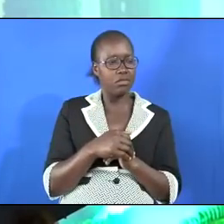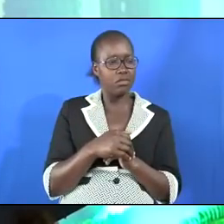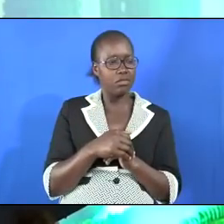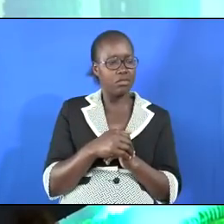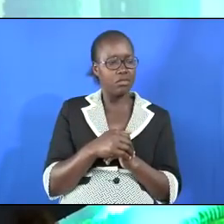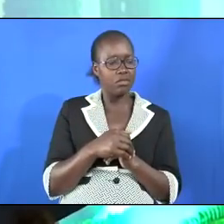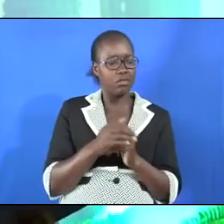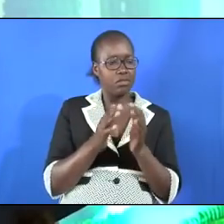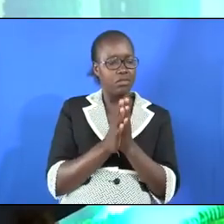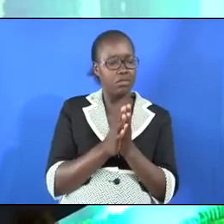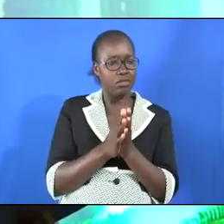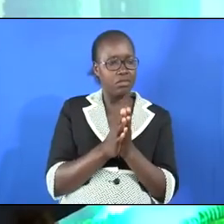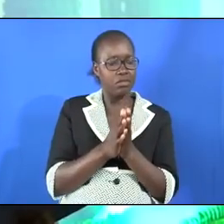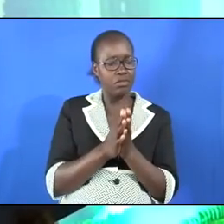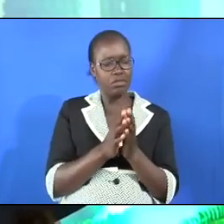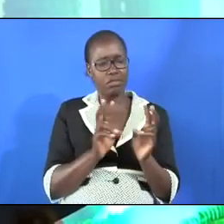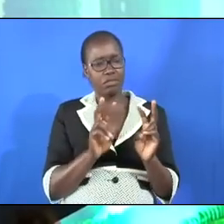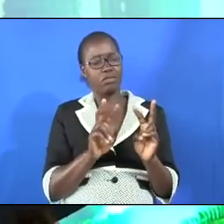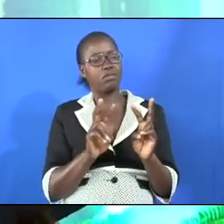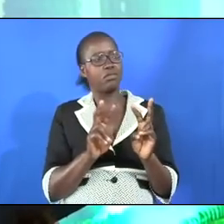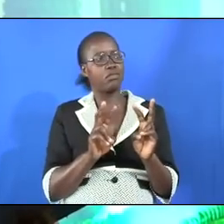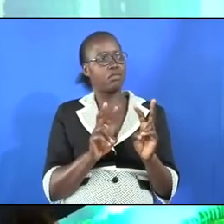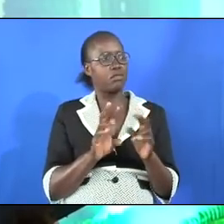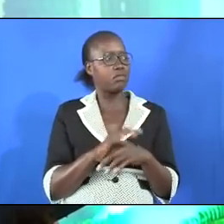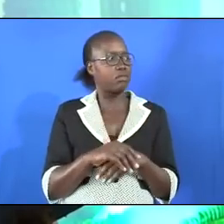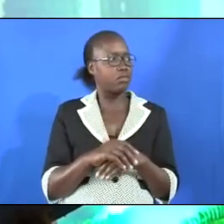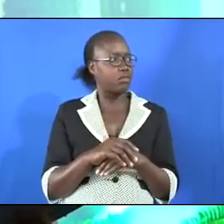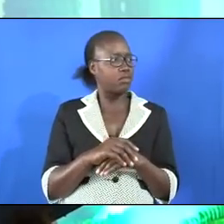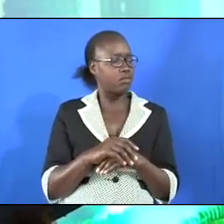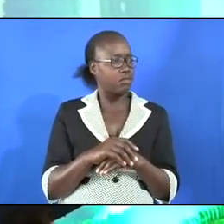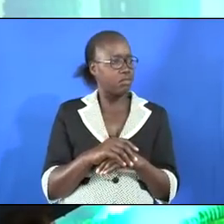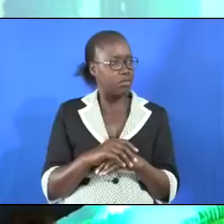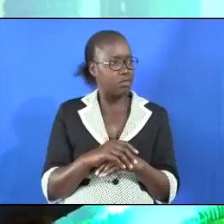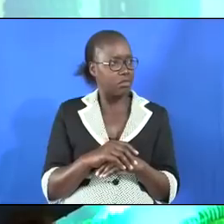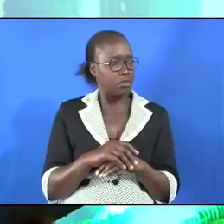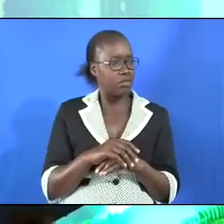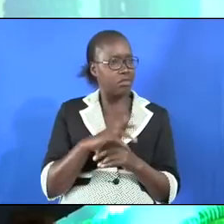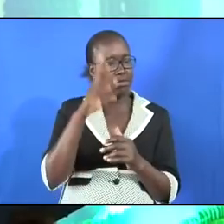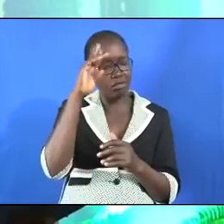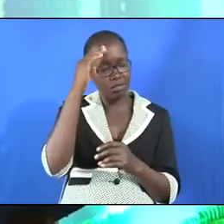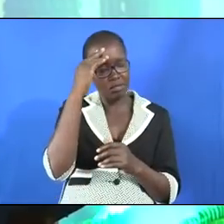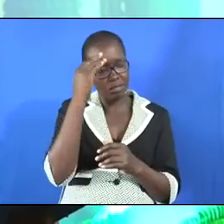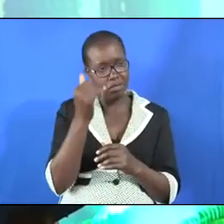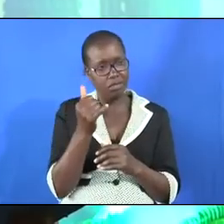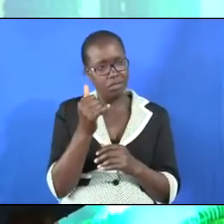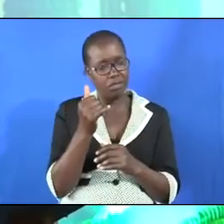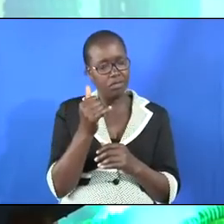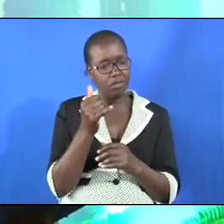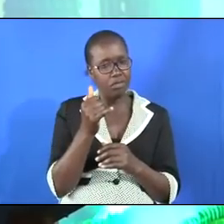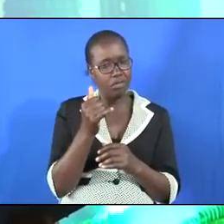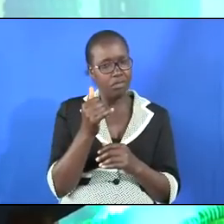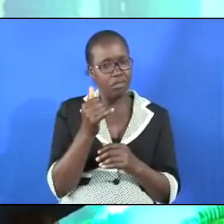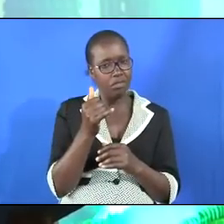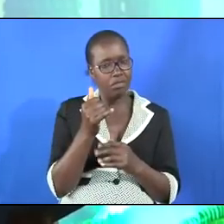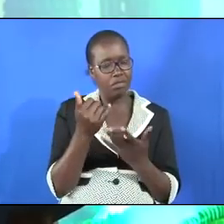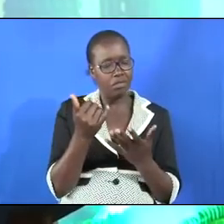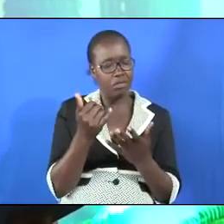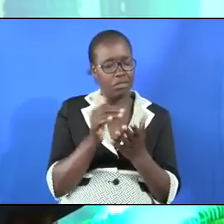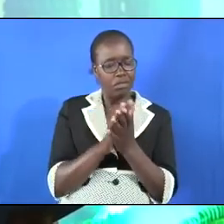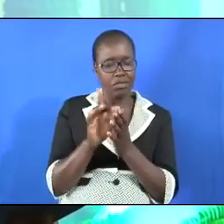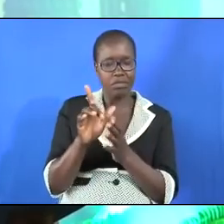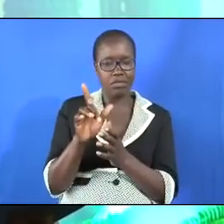God allow me to observe that the reason why Israel loses its independence